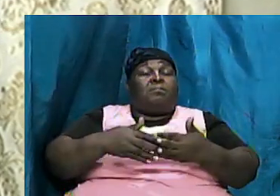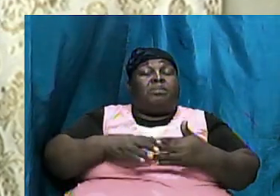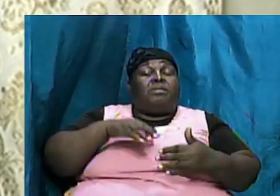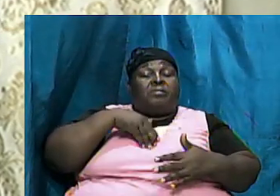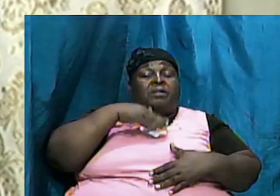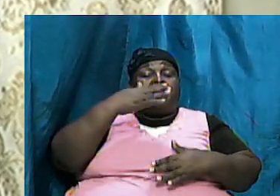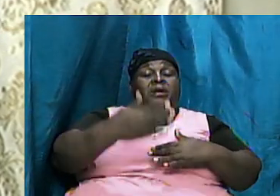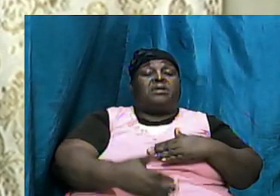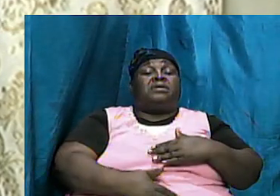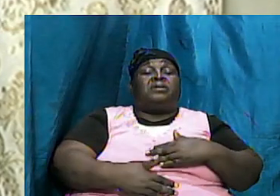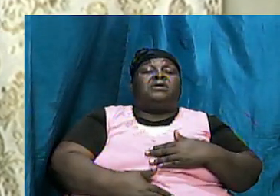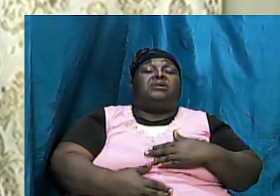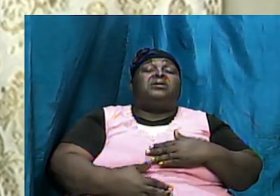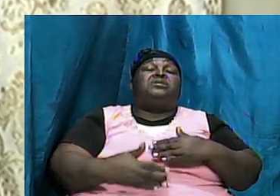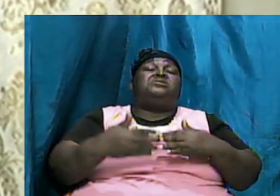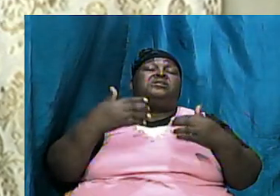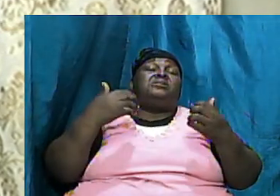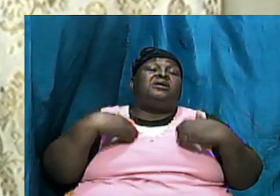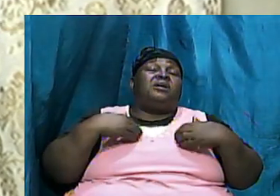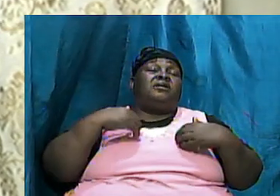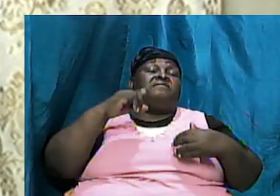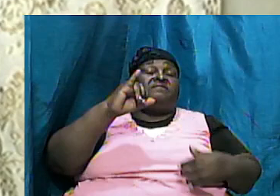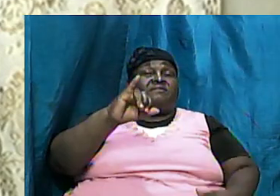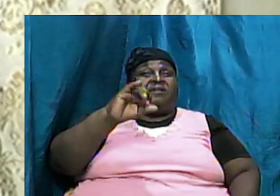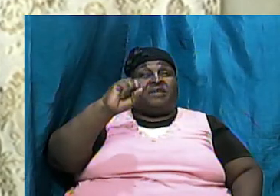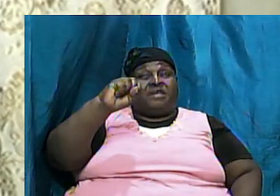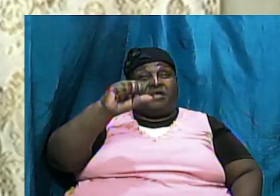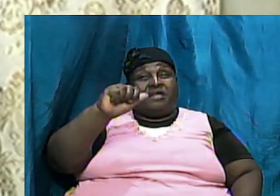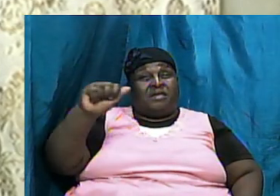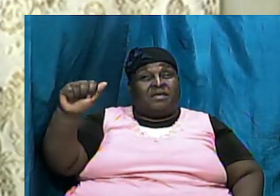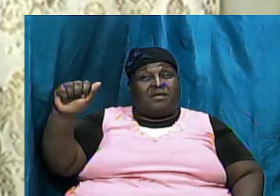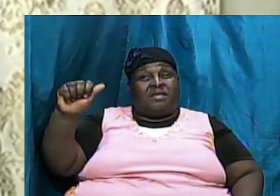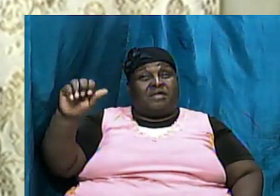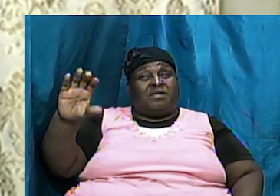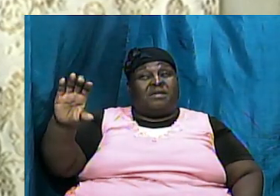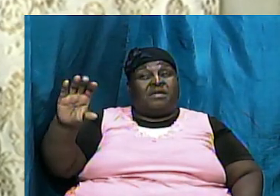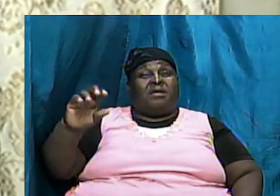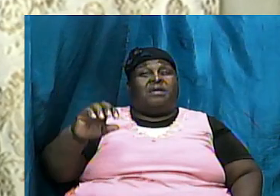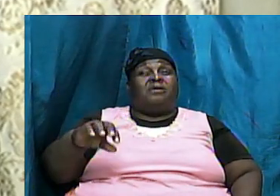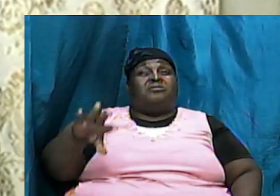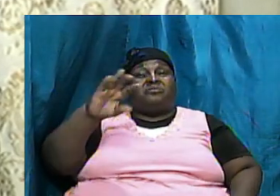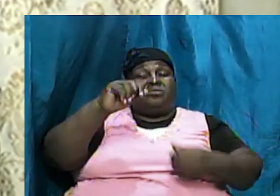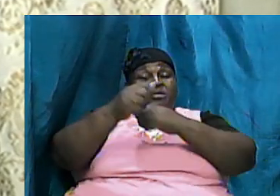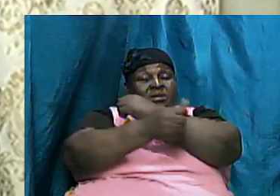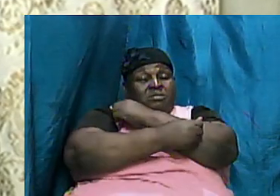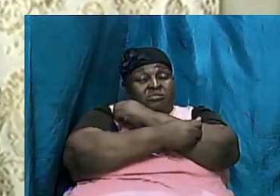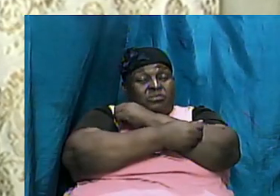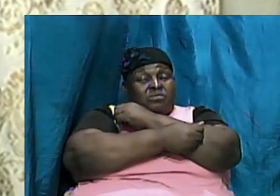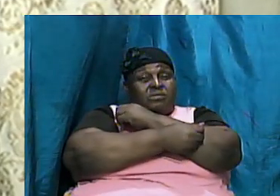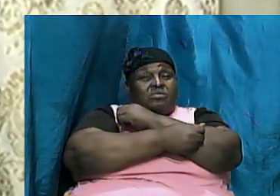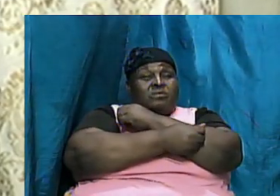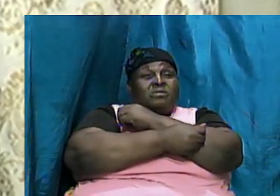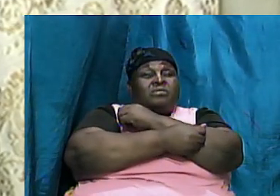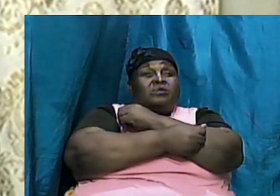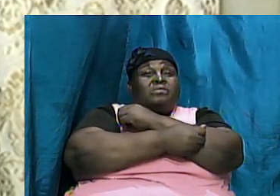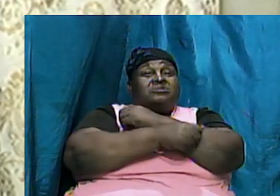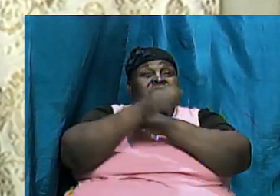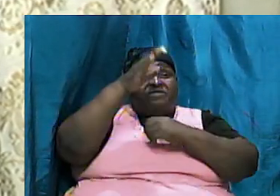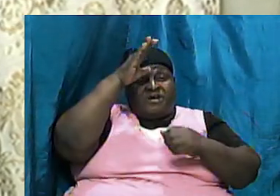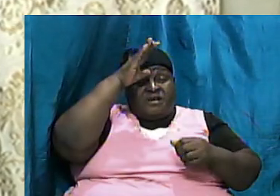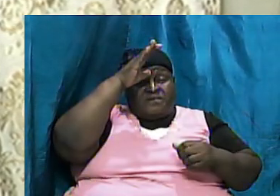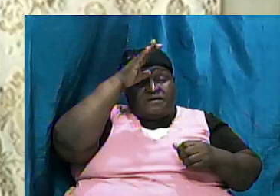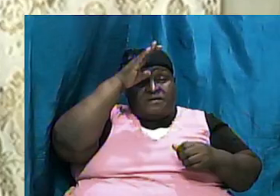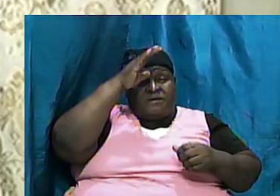of the Hebrew people so that Abraham was both the father of the Jews and of the Arabs